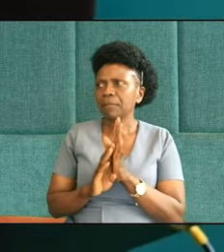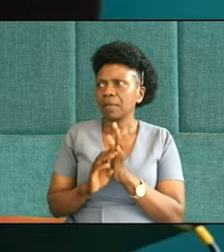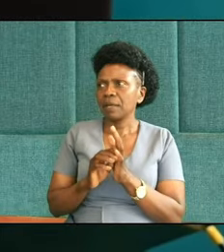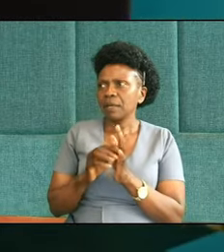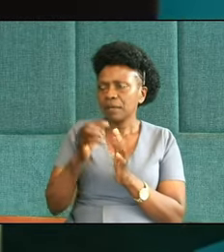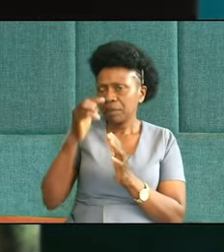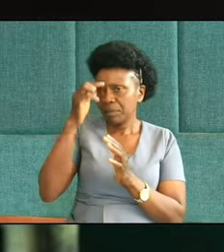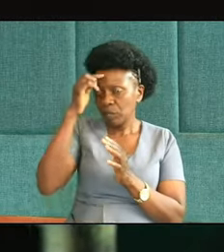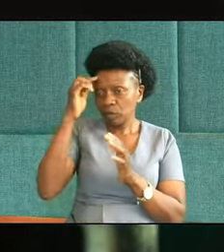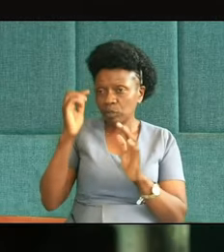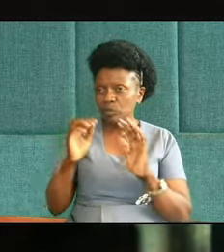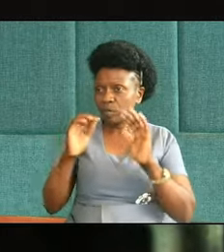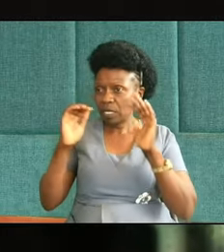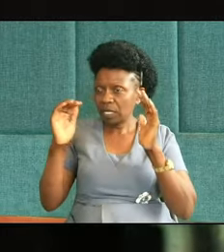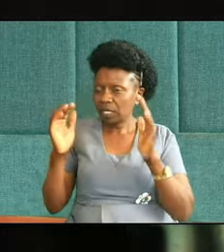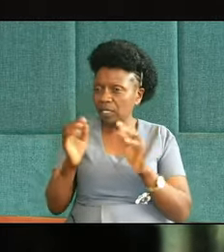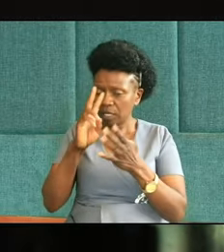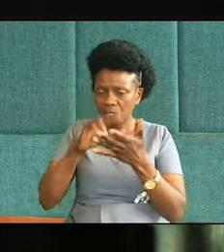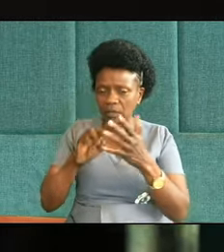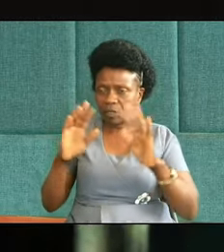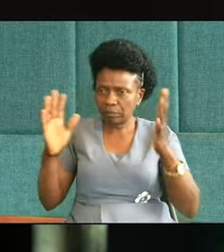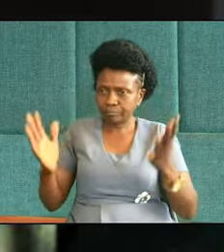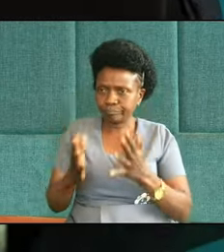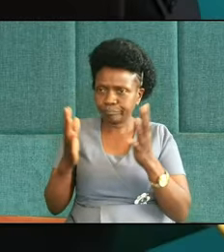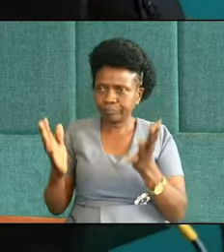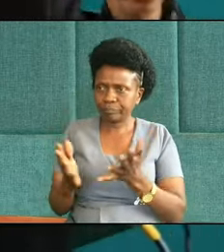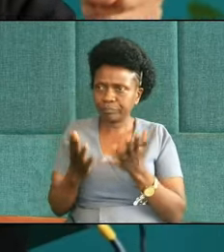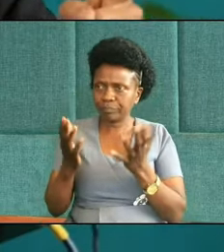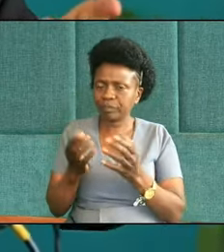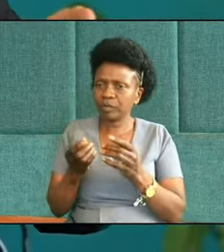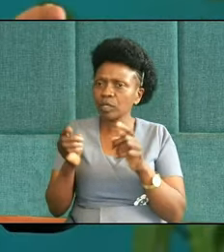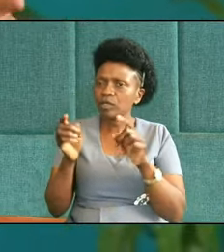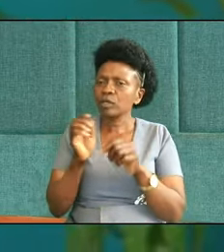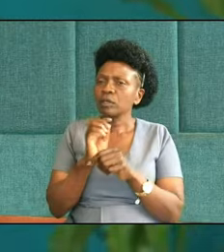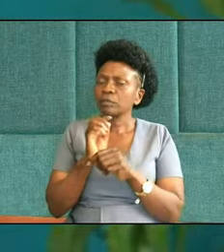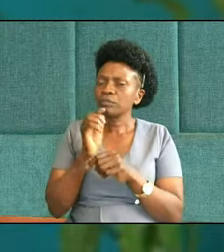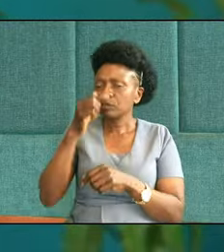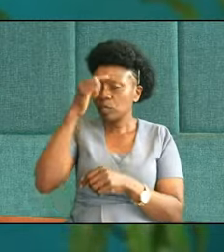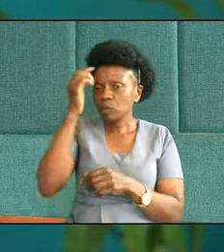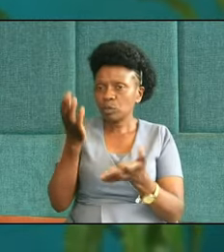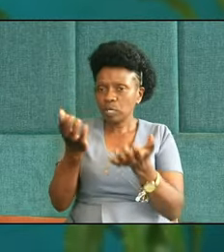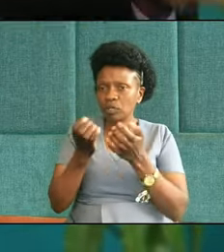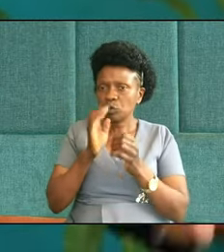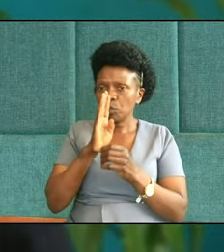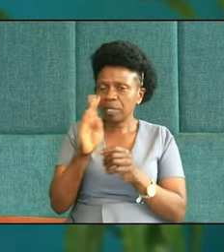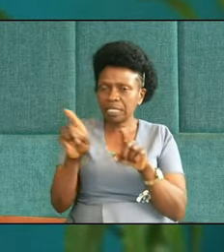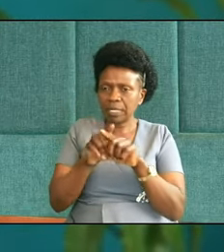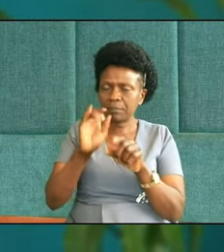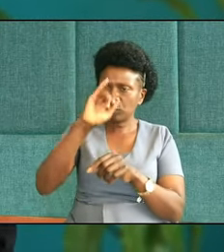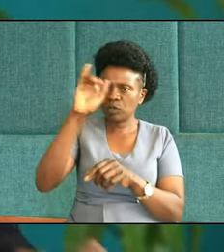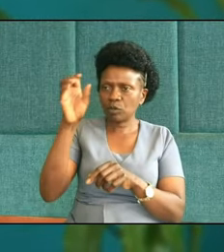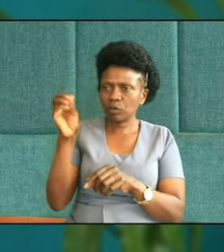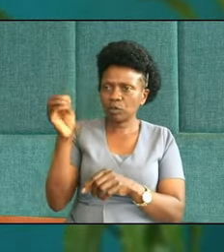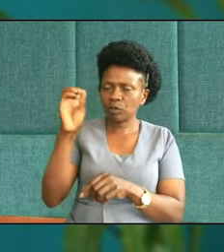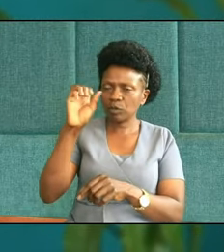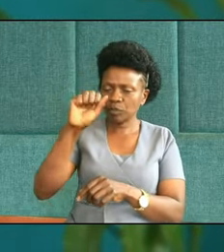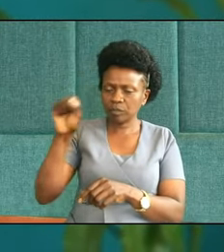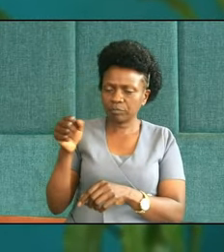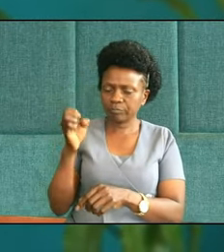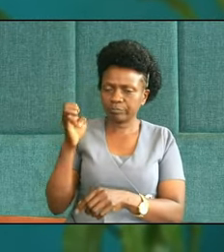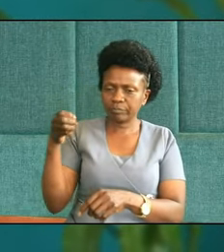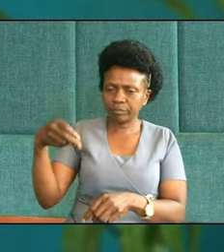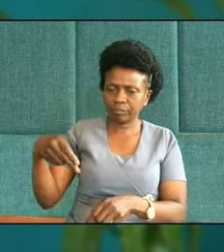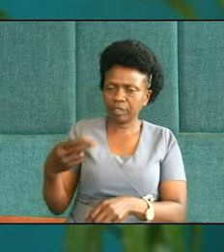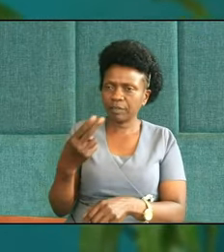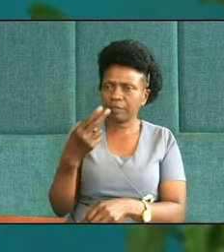on the one hand, we encourage our young people especially to be like Joseph when he fled from sin. But what about Judah?